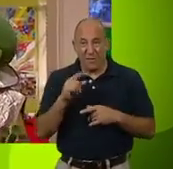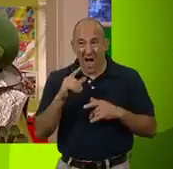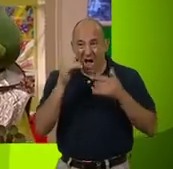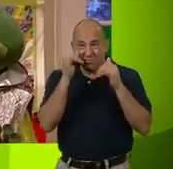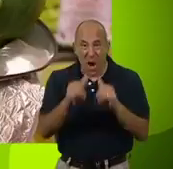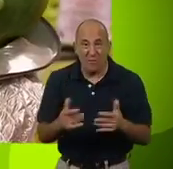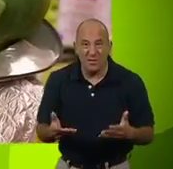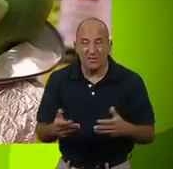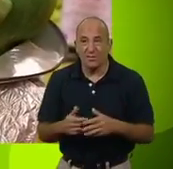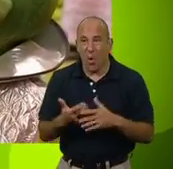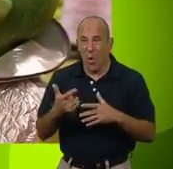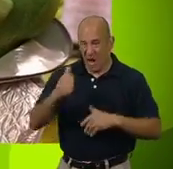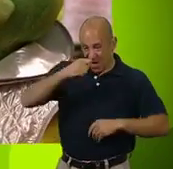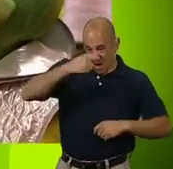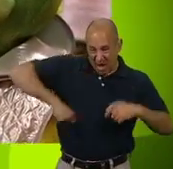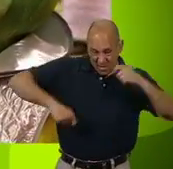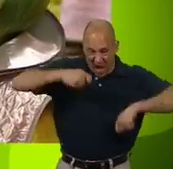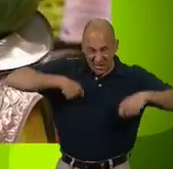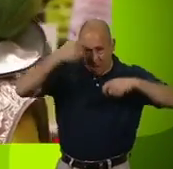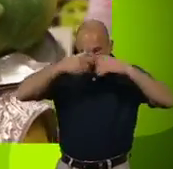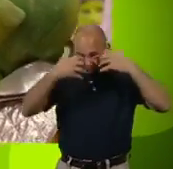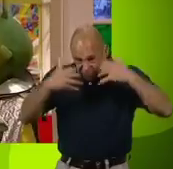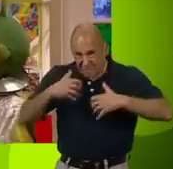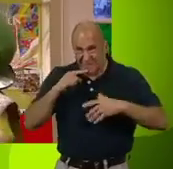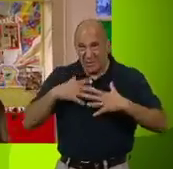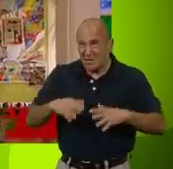experimentation. Or dissect us!